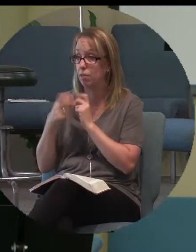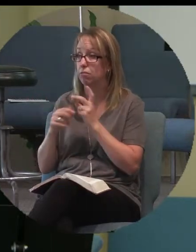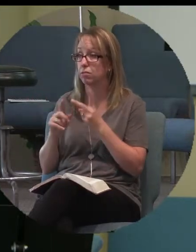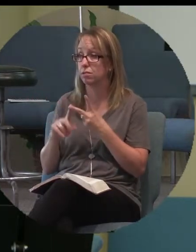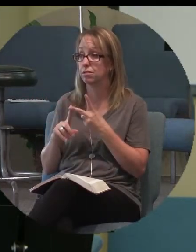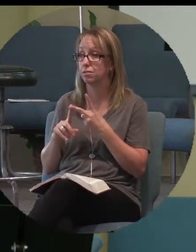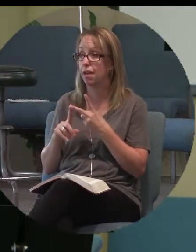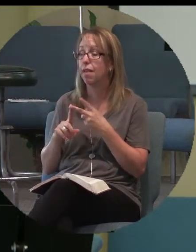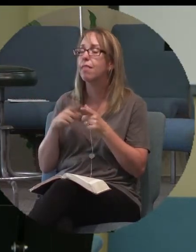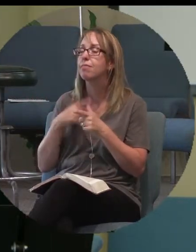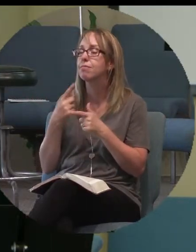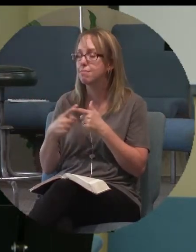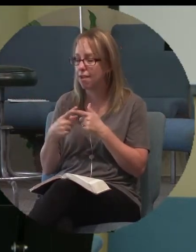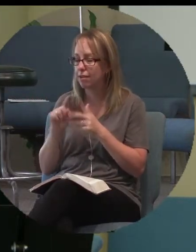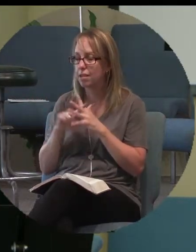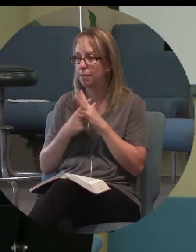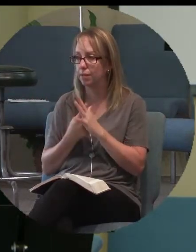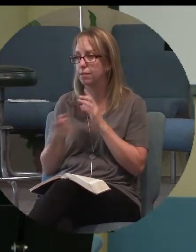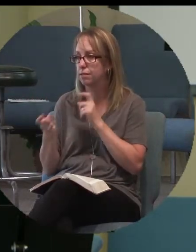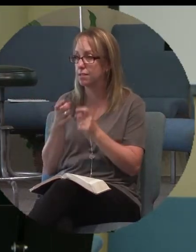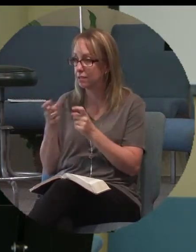But then he began to deal with